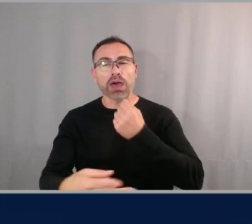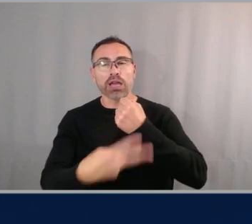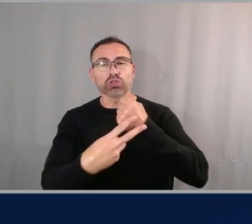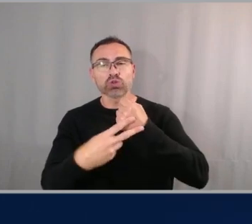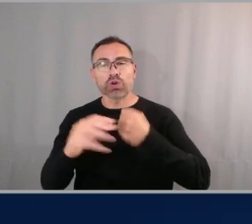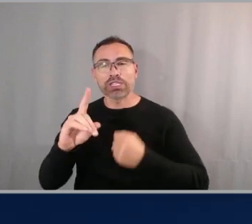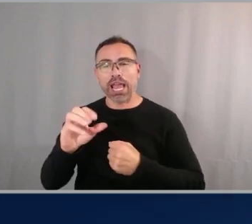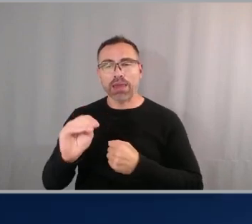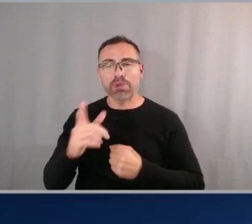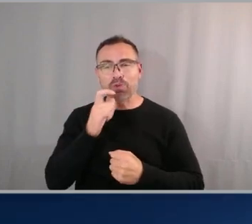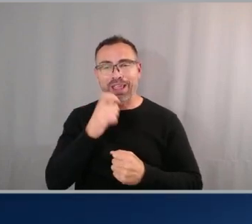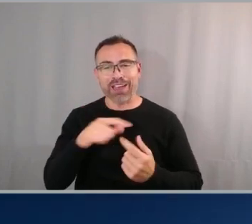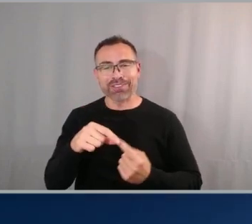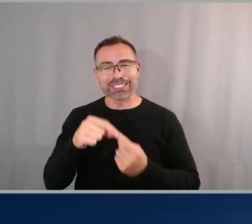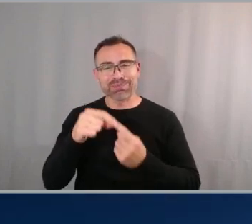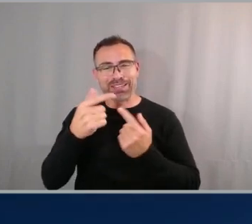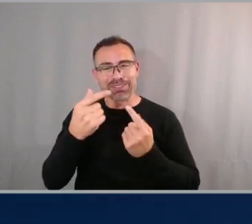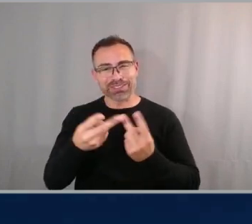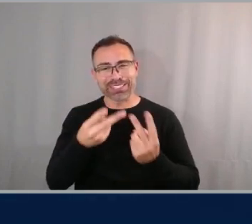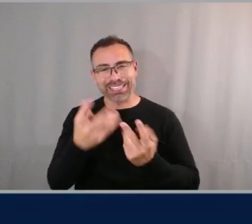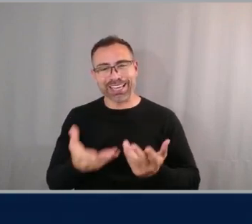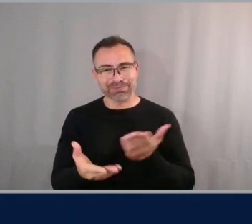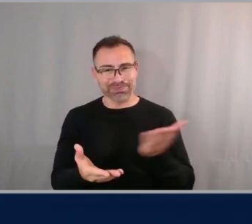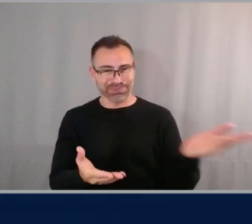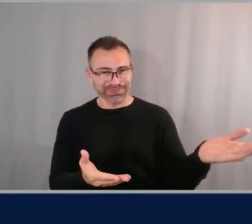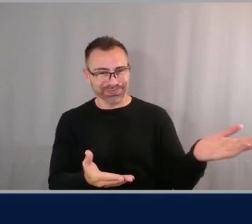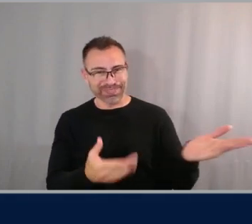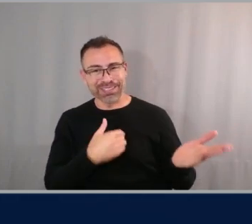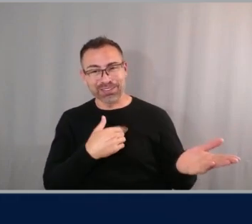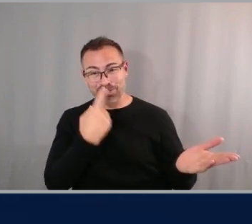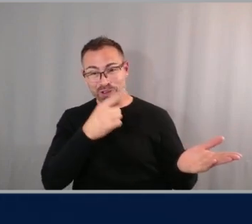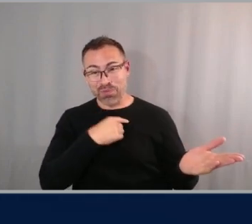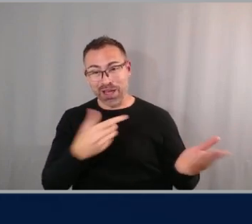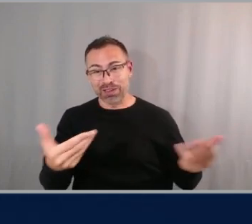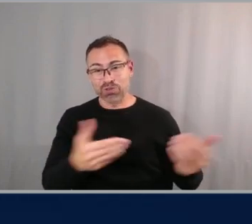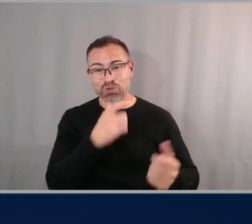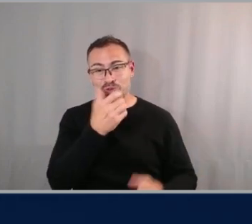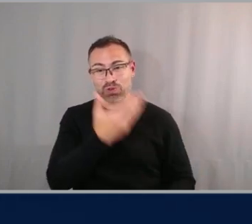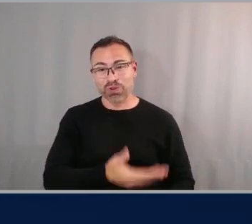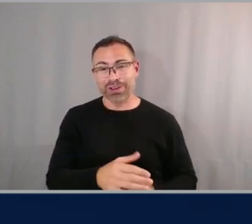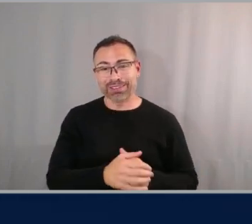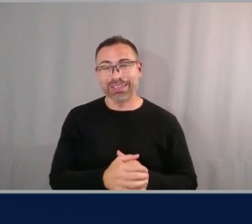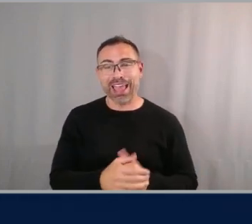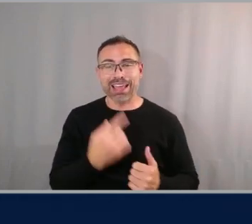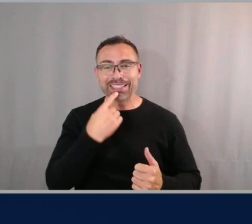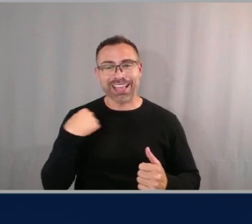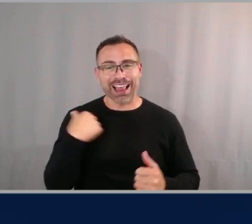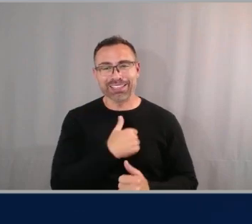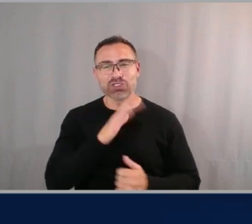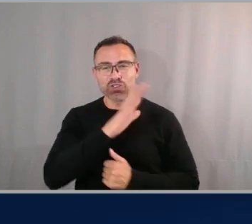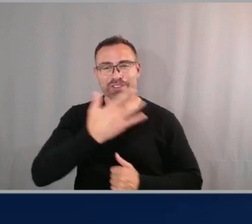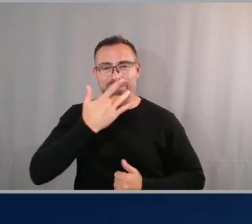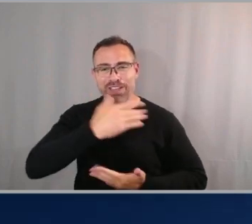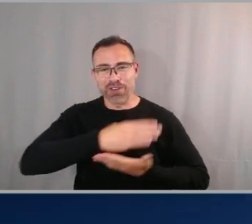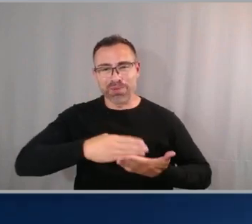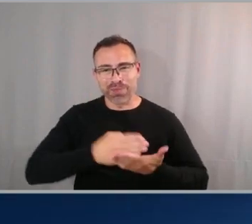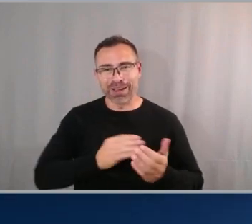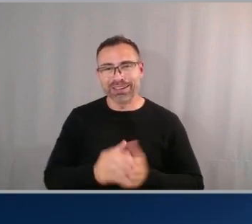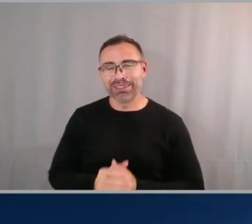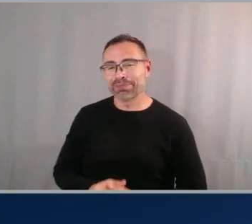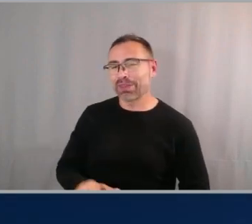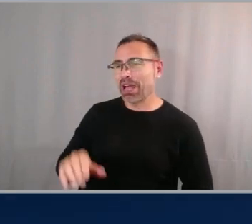hi would you mind taking a second to introduce yourself and letting us know what your favorite type of pie is I'm Ruhi